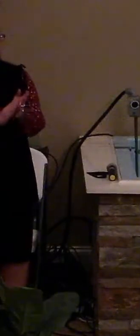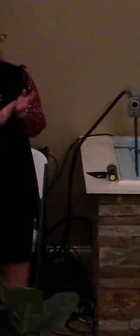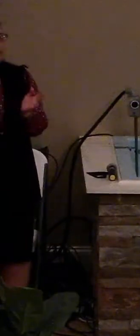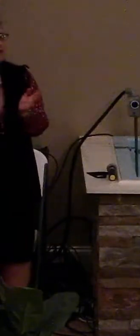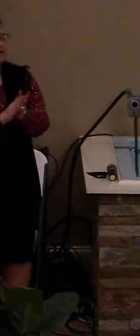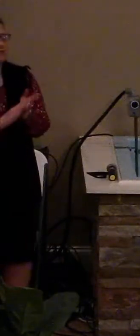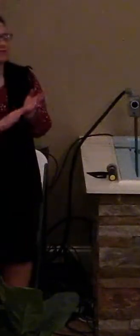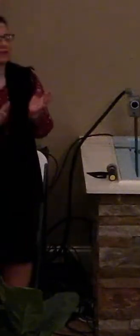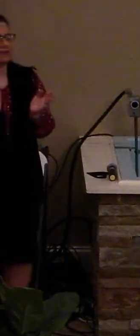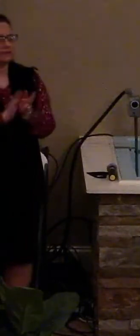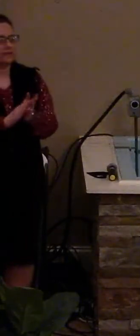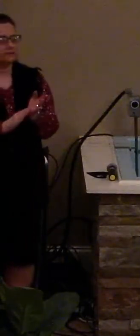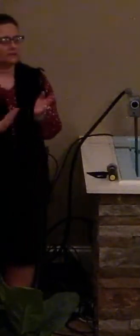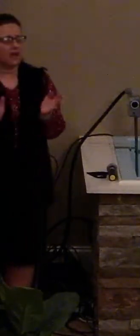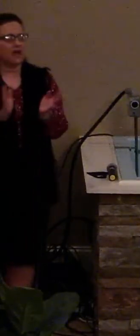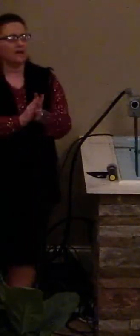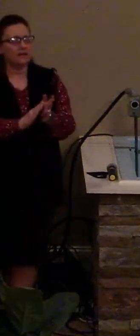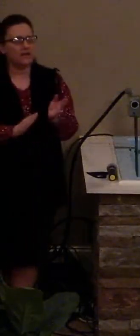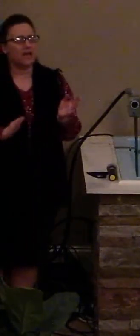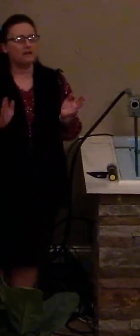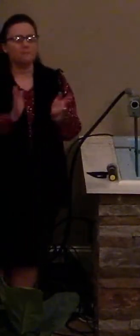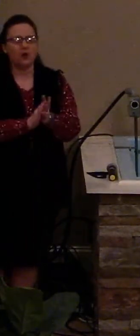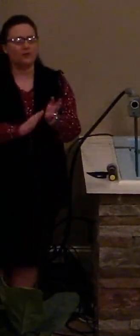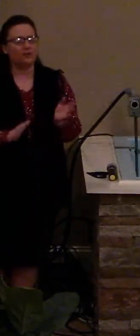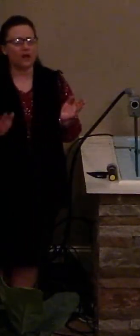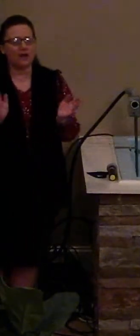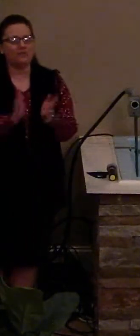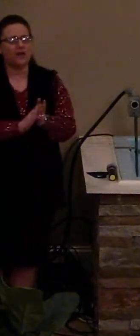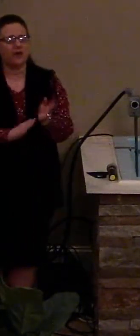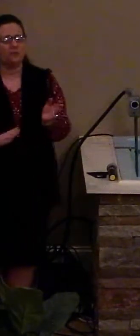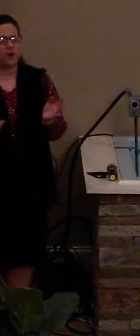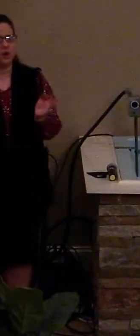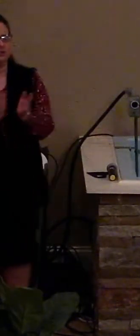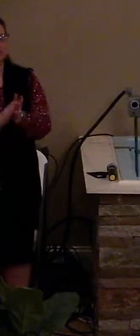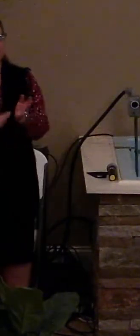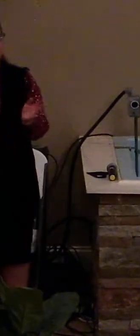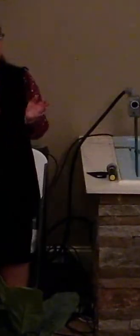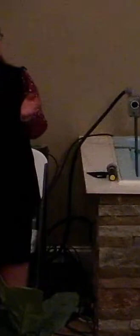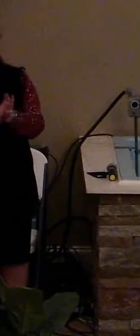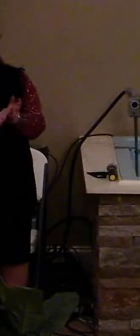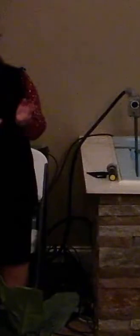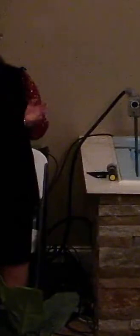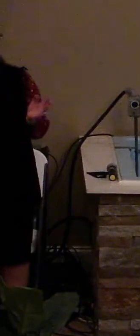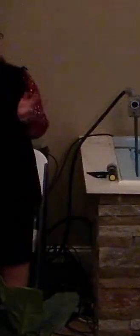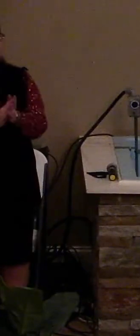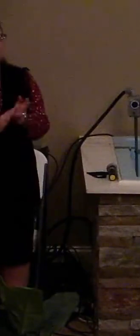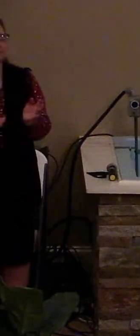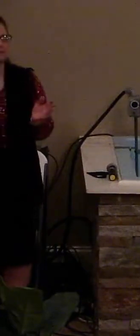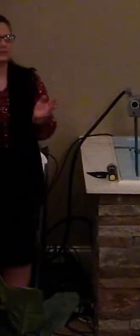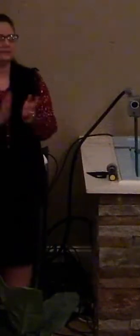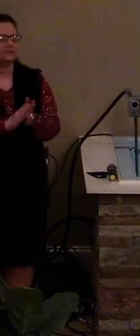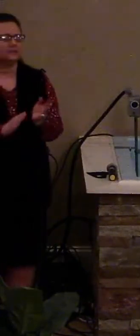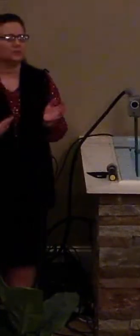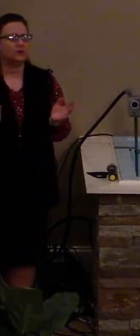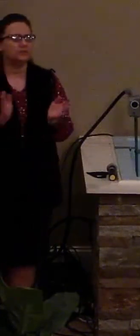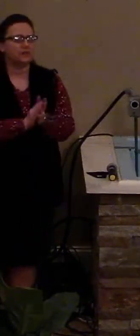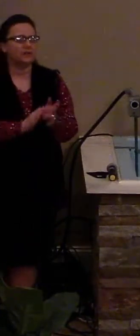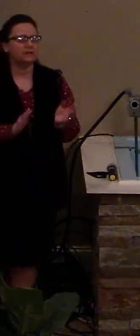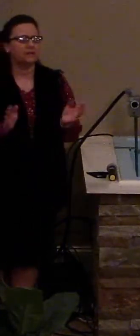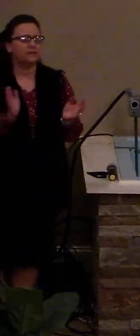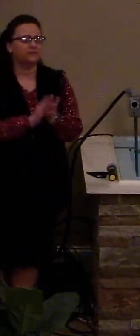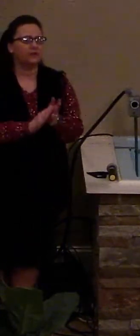It needs all for everything. We worship the Lord with her. Sing it again, Sister Kate. Hallelujah. Let's worship the Lord with her. wouldn't